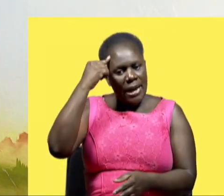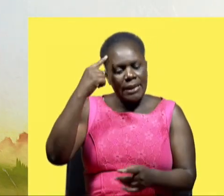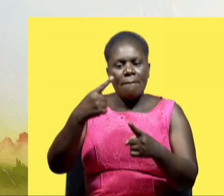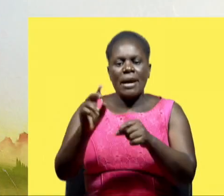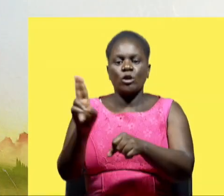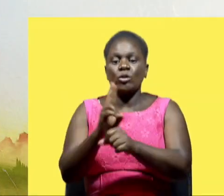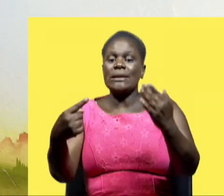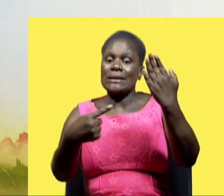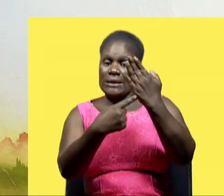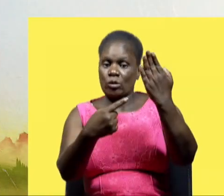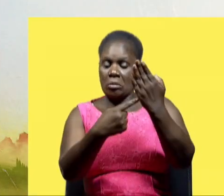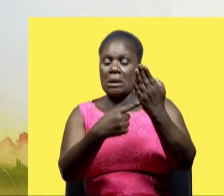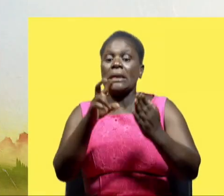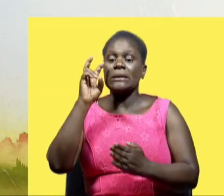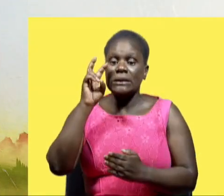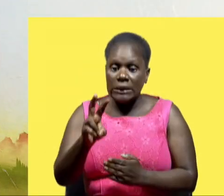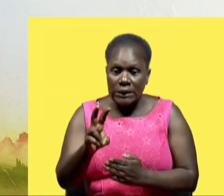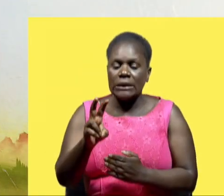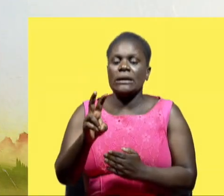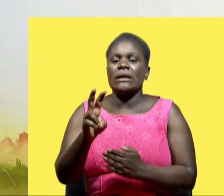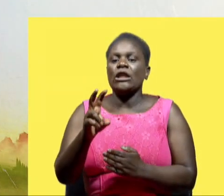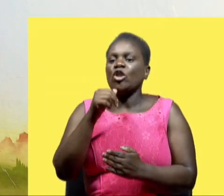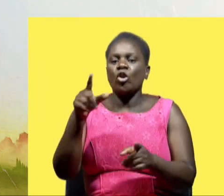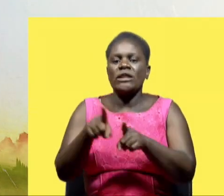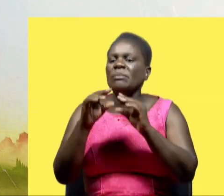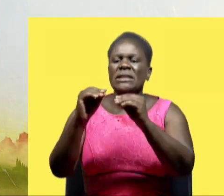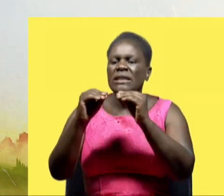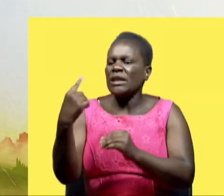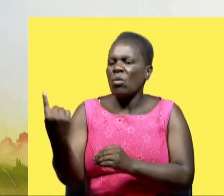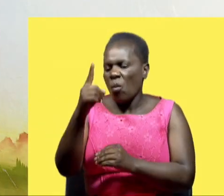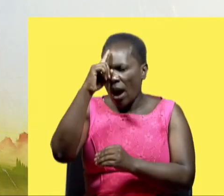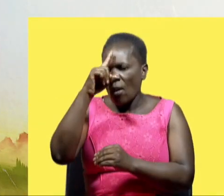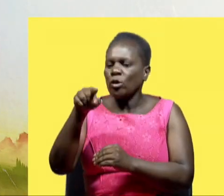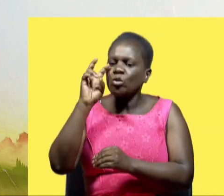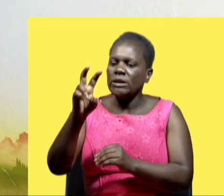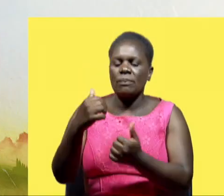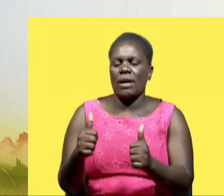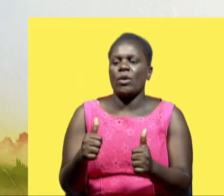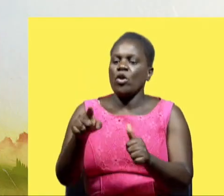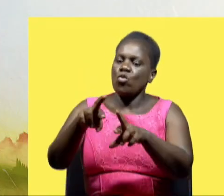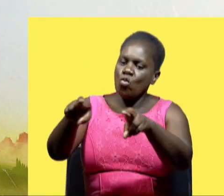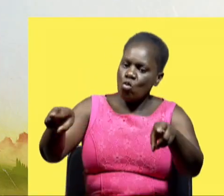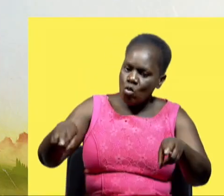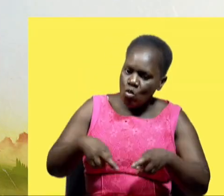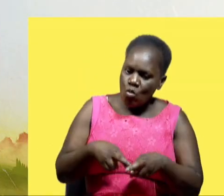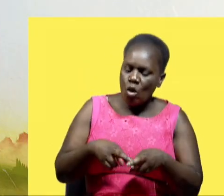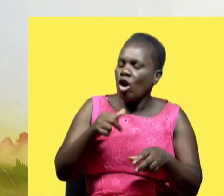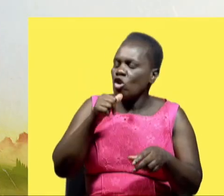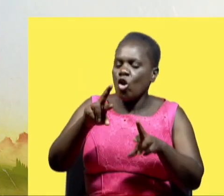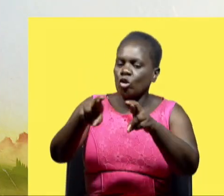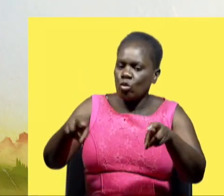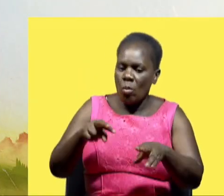now using this technology they have seen and like they teach you know i feel like you are in the room or you are